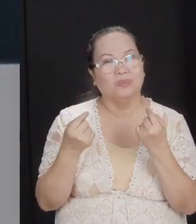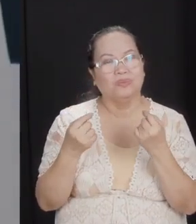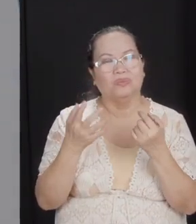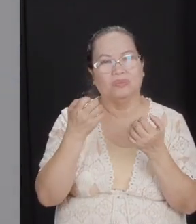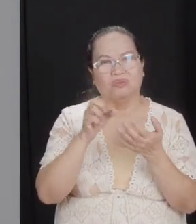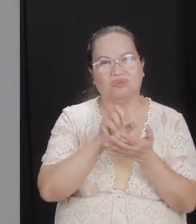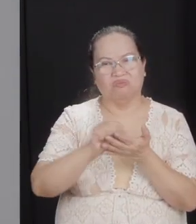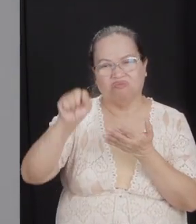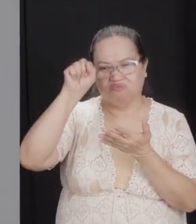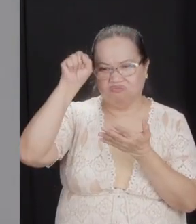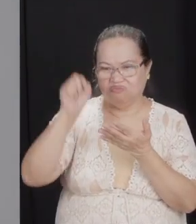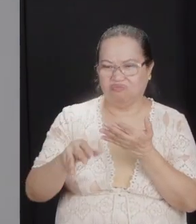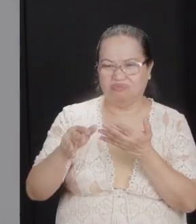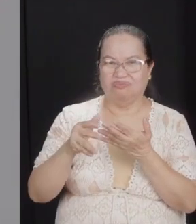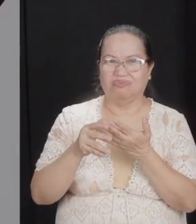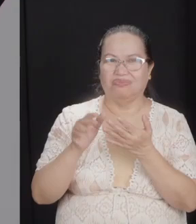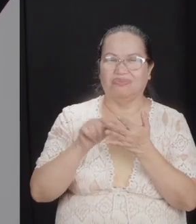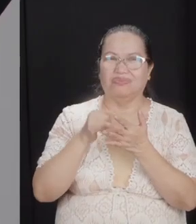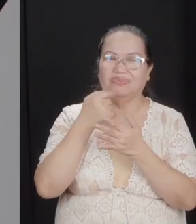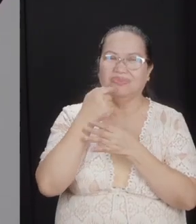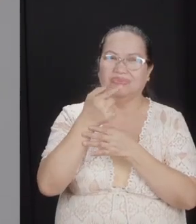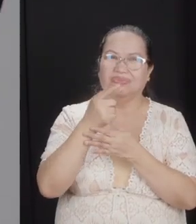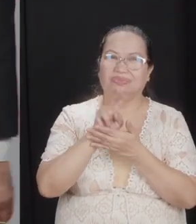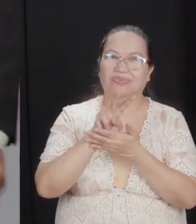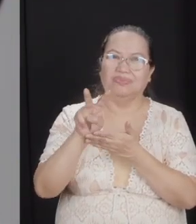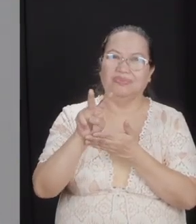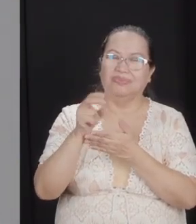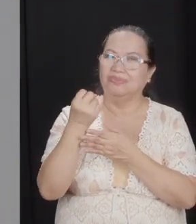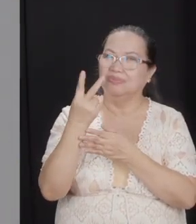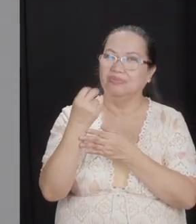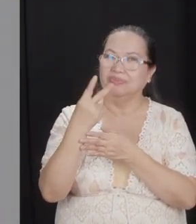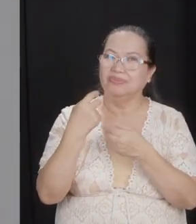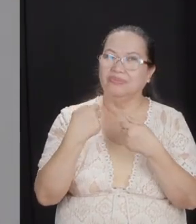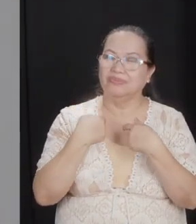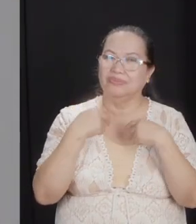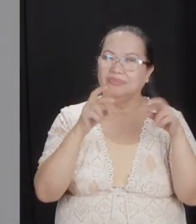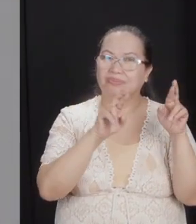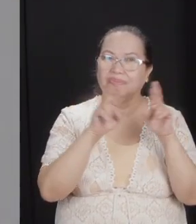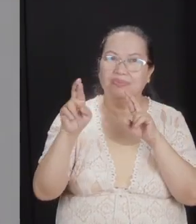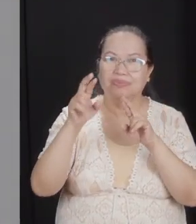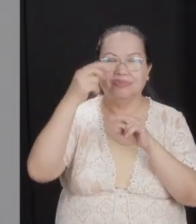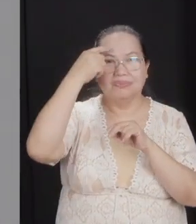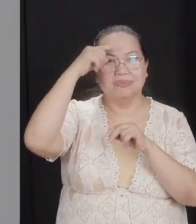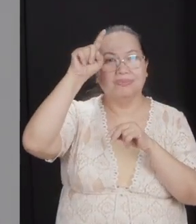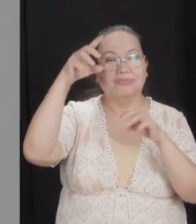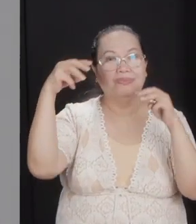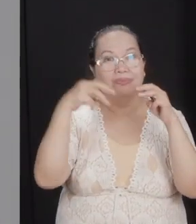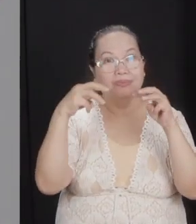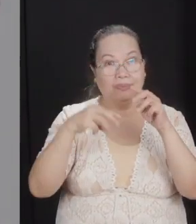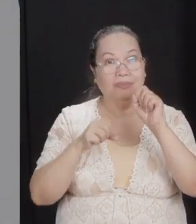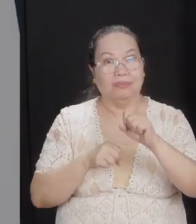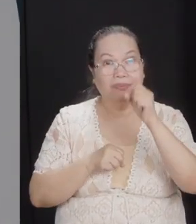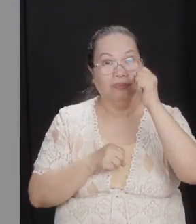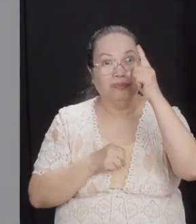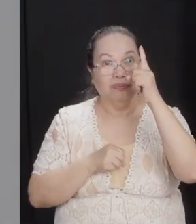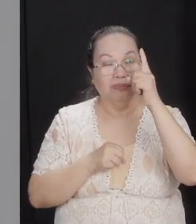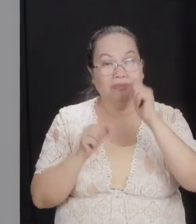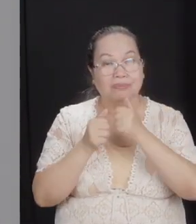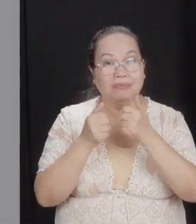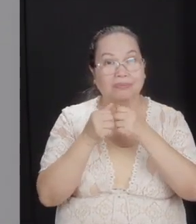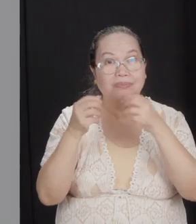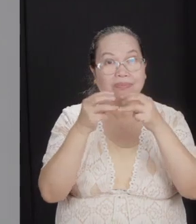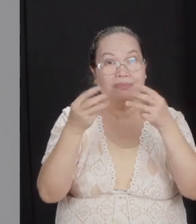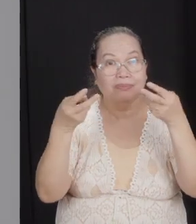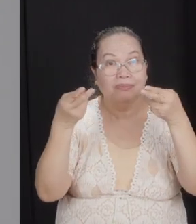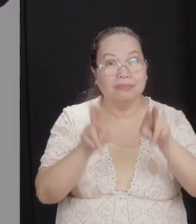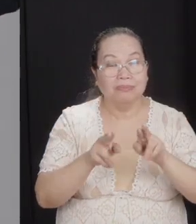wipe them out. That's what it says in verse 12. They got ready for war. Can you imagine how disastrous this would have